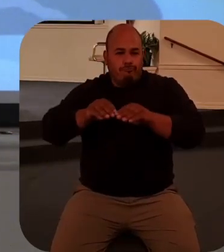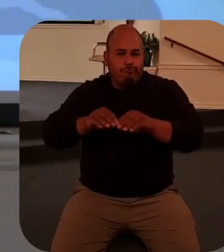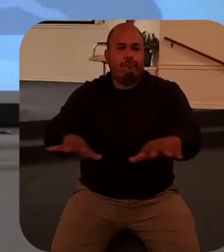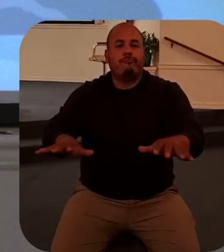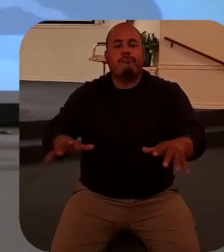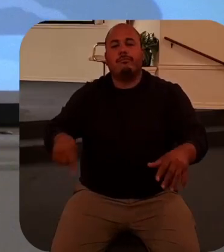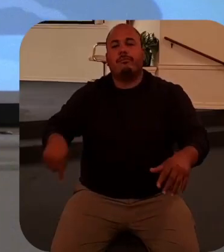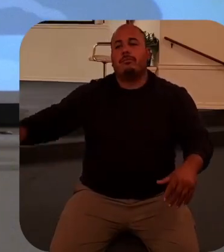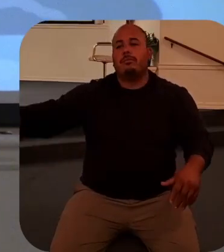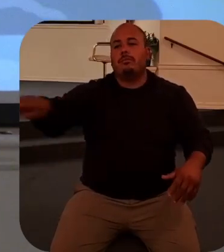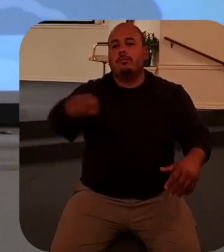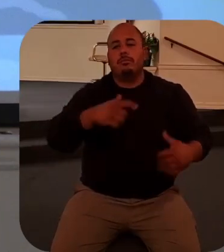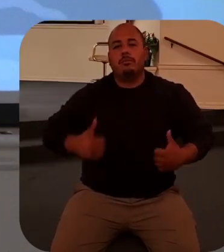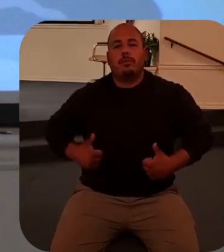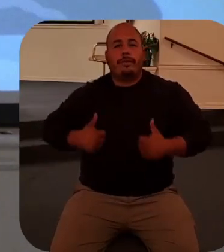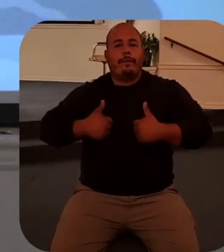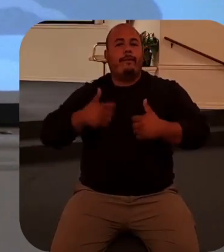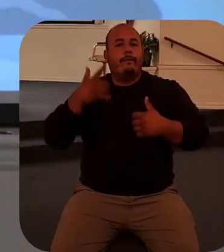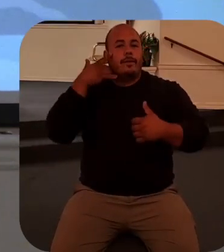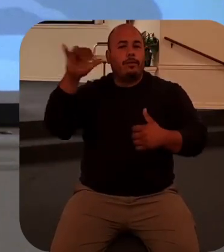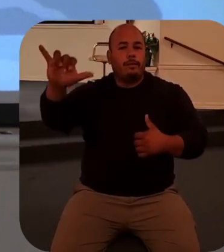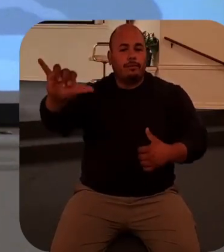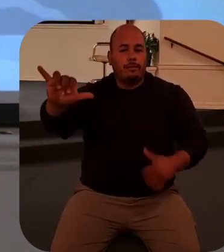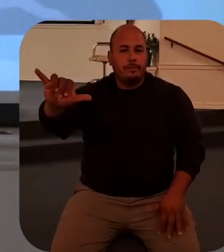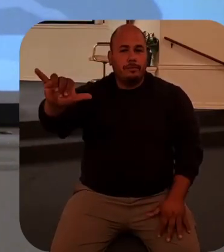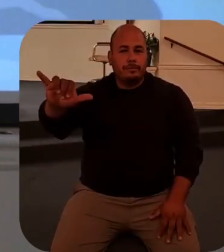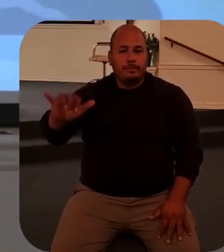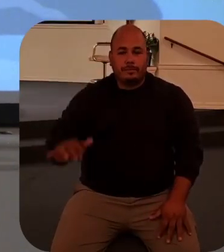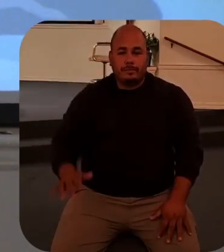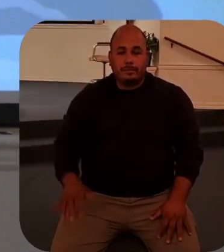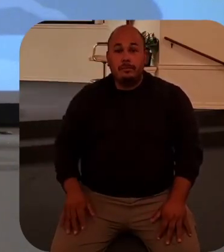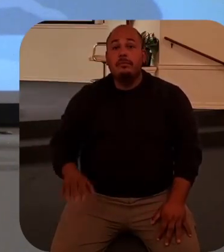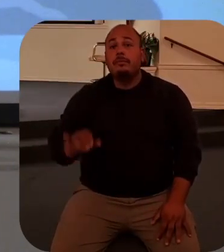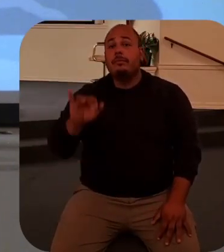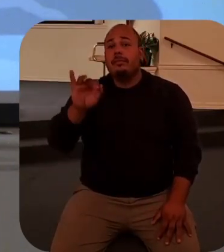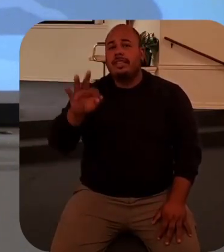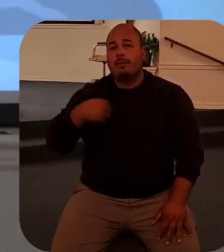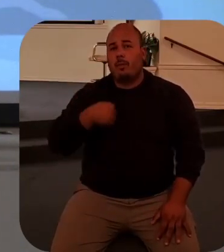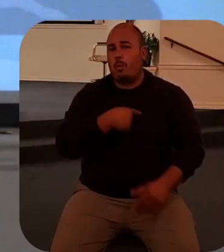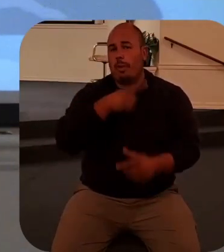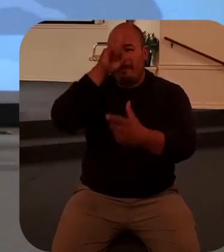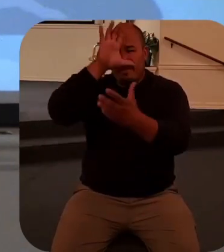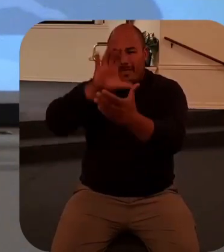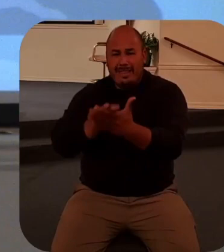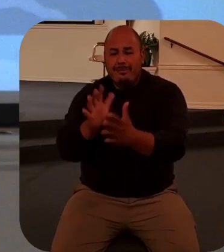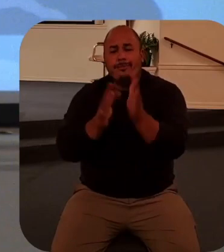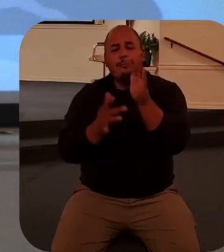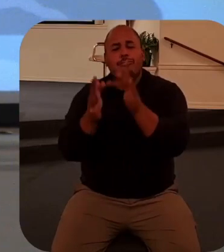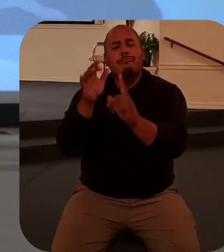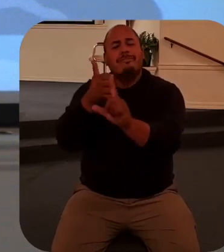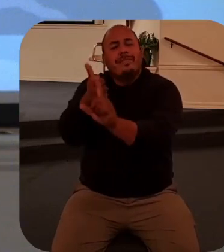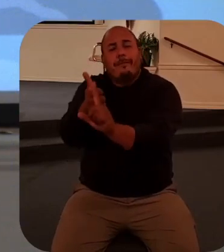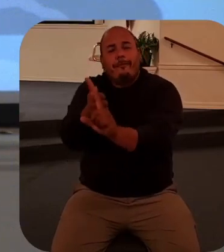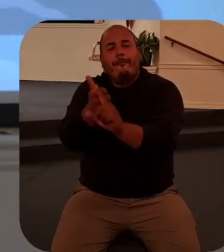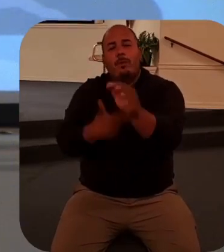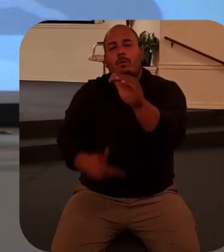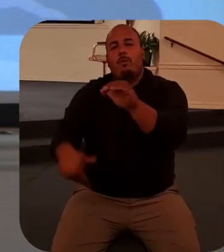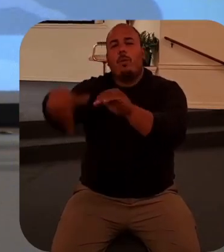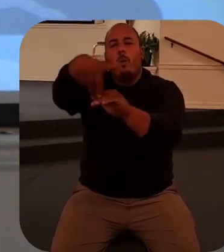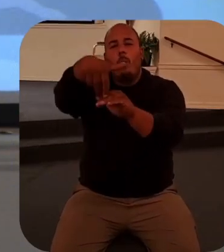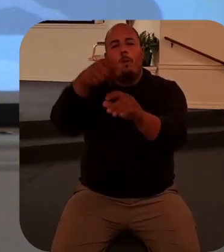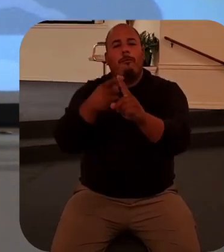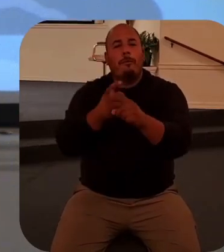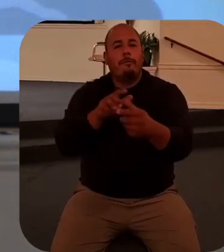so now if we believe that Jesus rose from the dead and lives forever